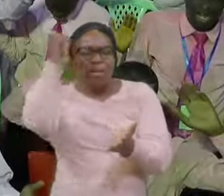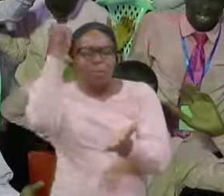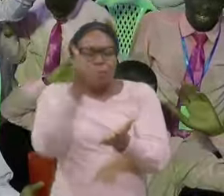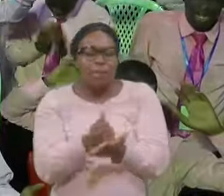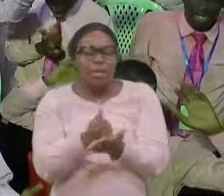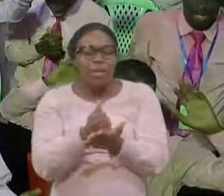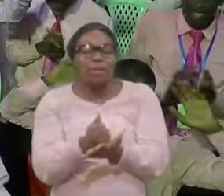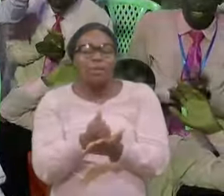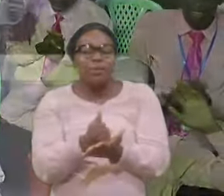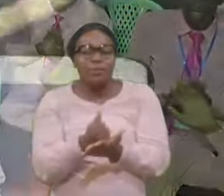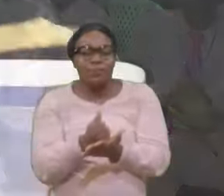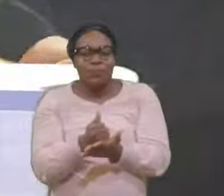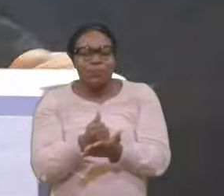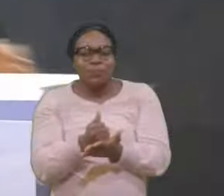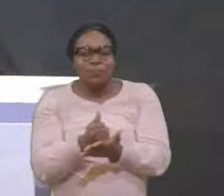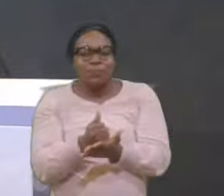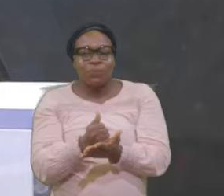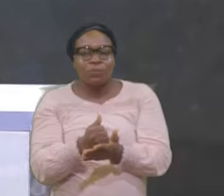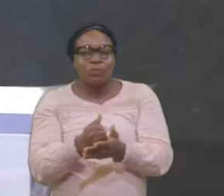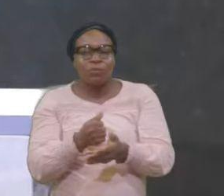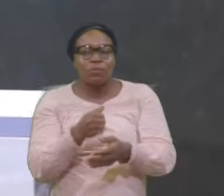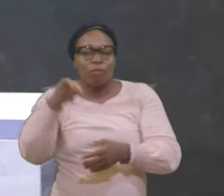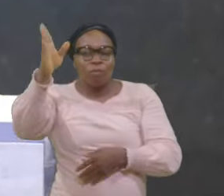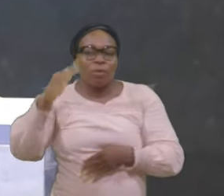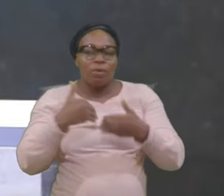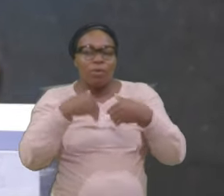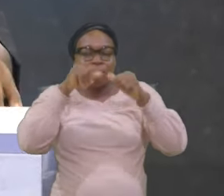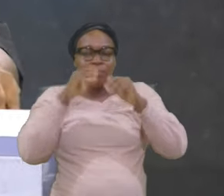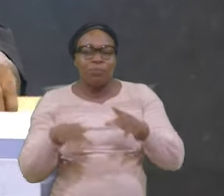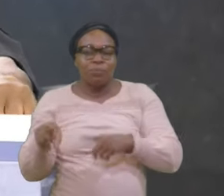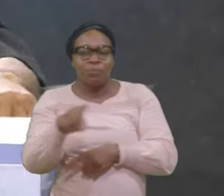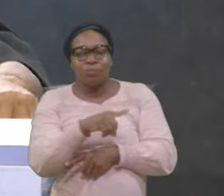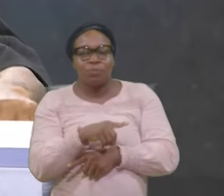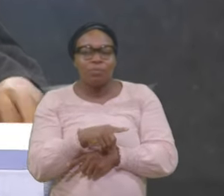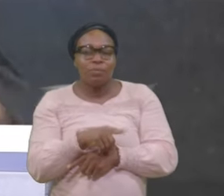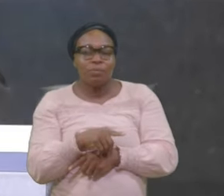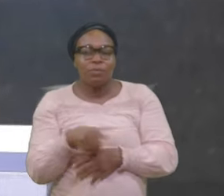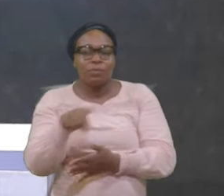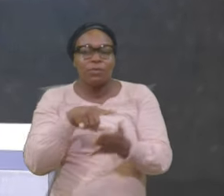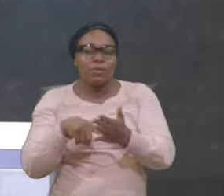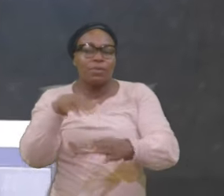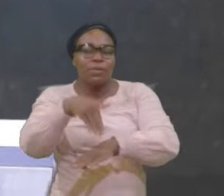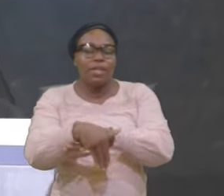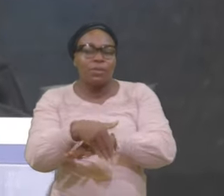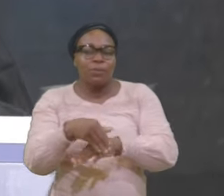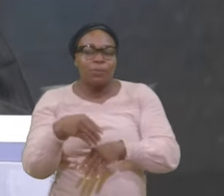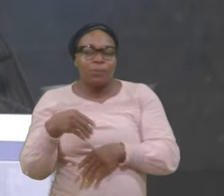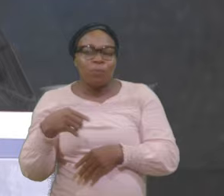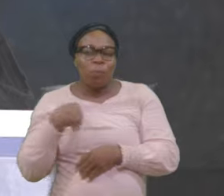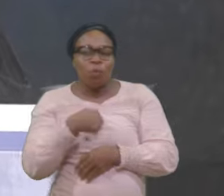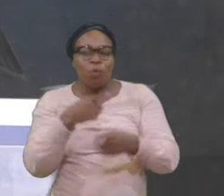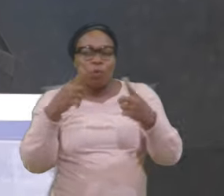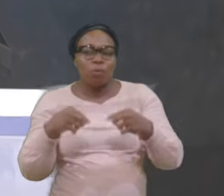God has blessed you, you can sit down Tonight, we come, still talking